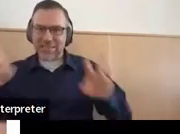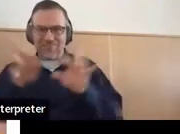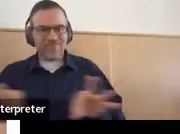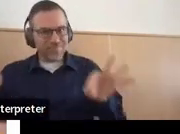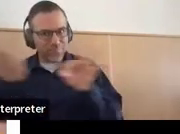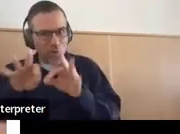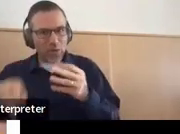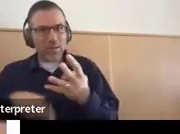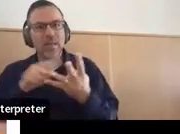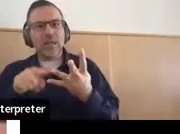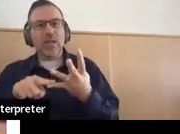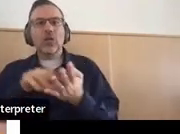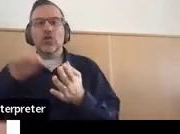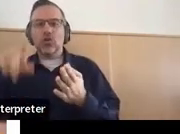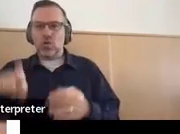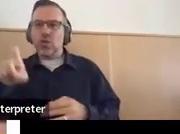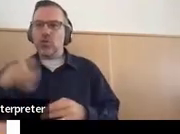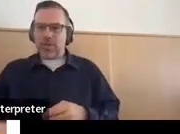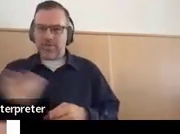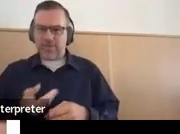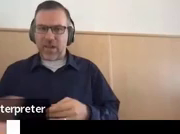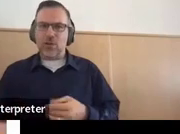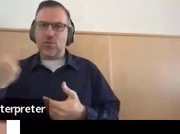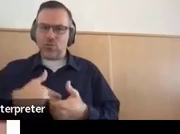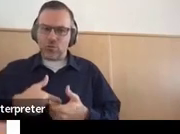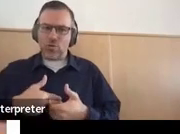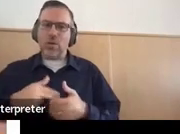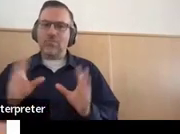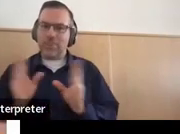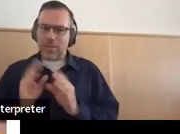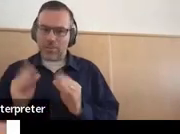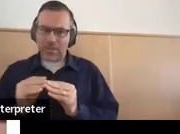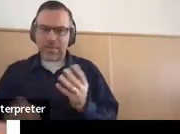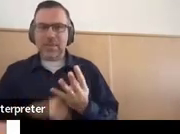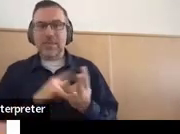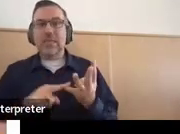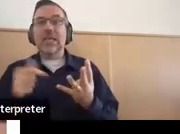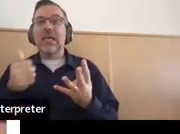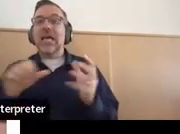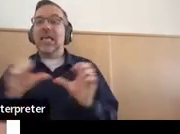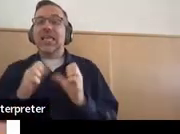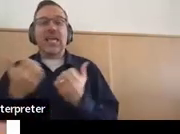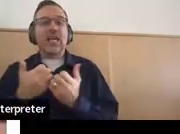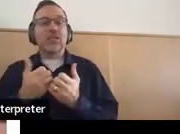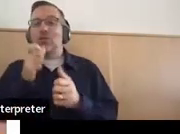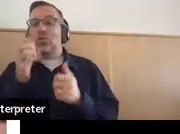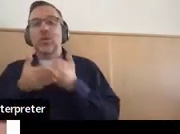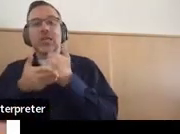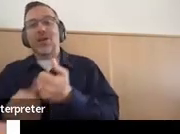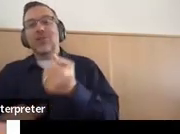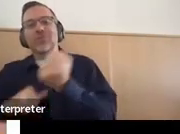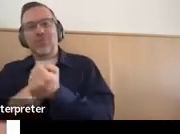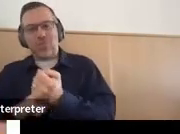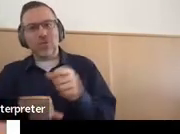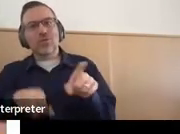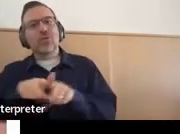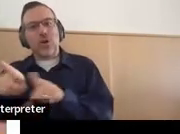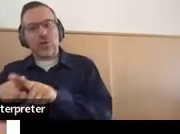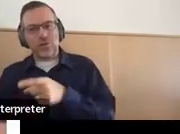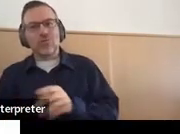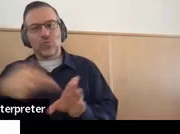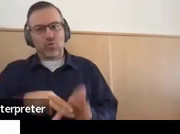and any outside agencies who can aid the child in their post-secondary transition should be part of the IEP team.